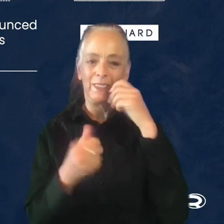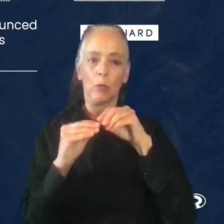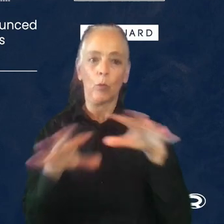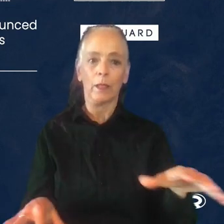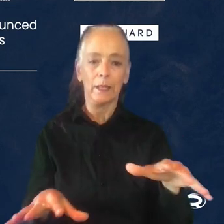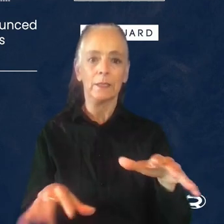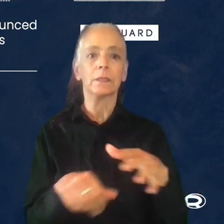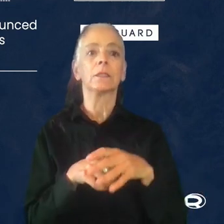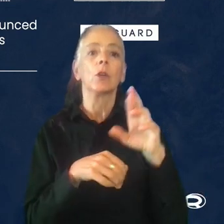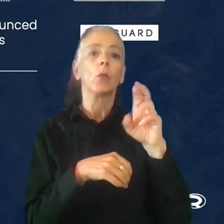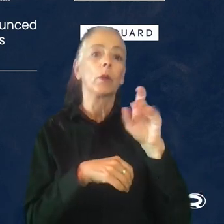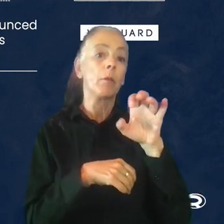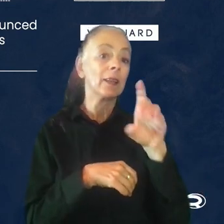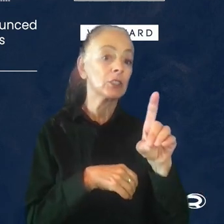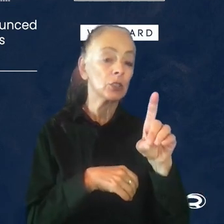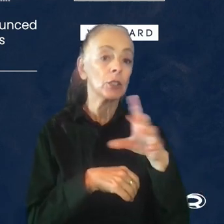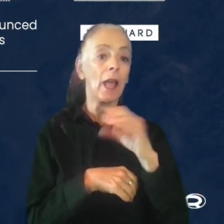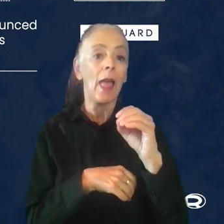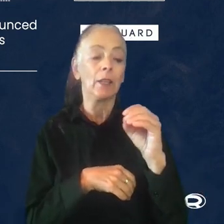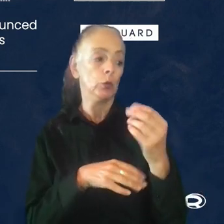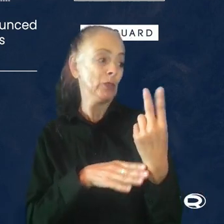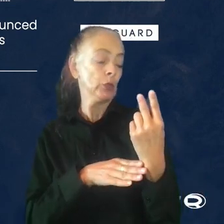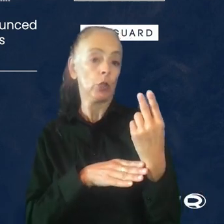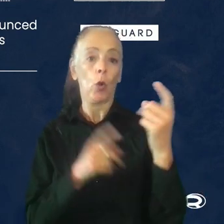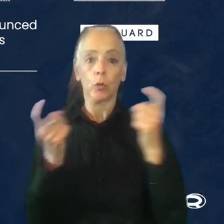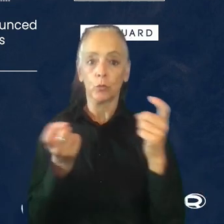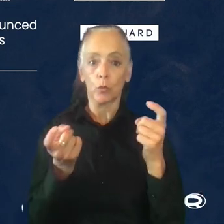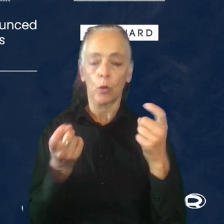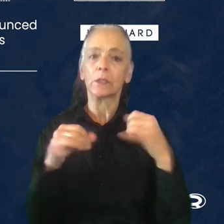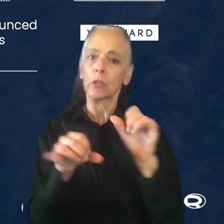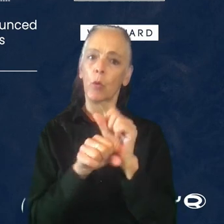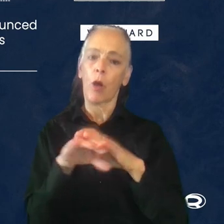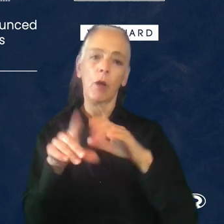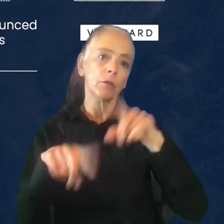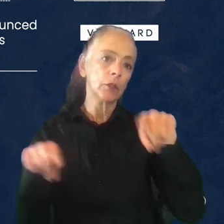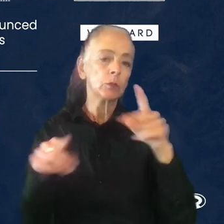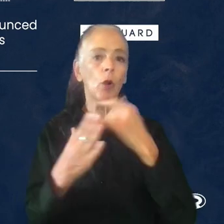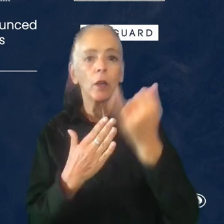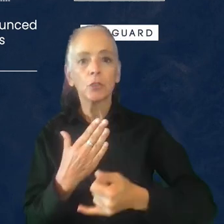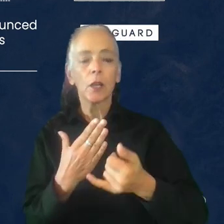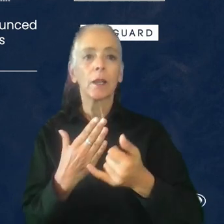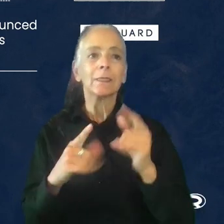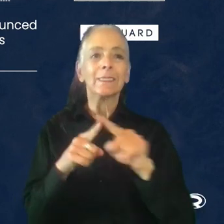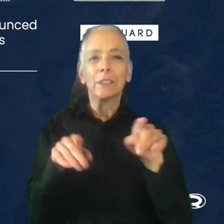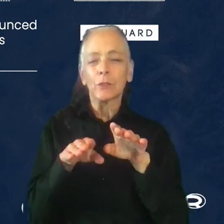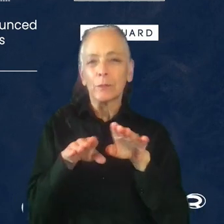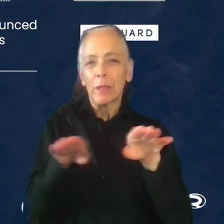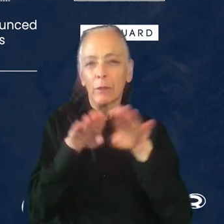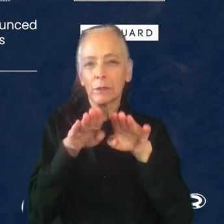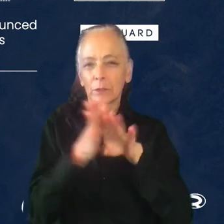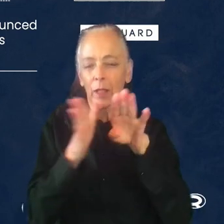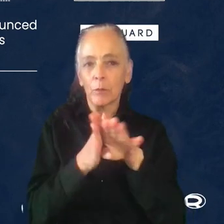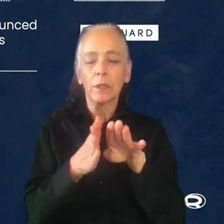Remastered and two years ago we released Control. We're still working on different projects that are different points of development with different